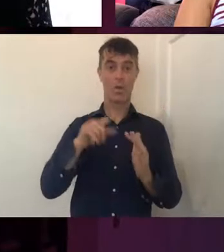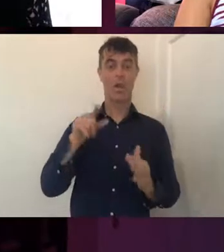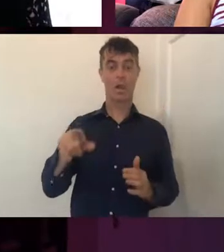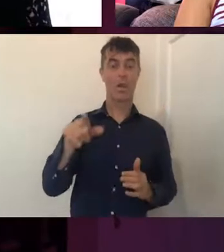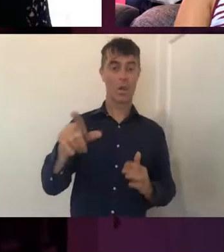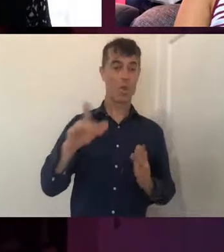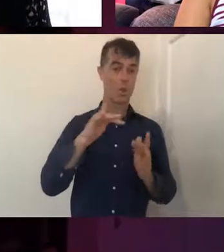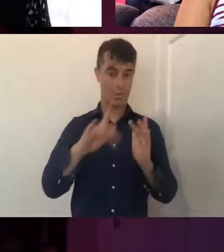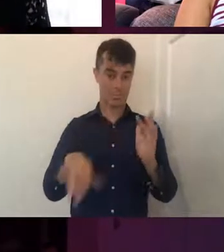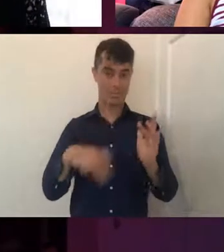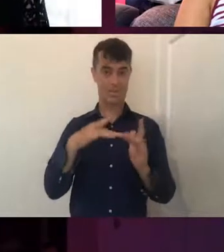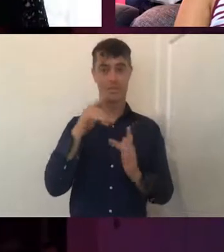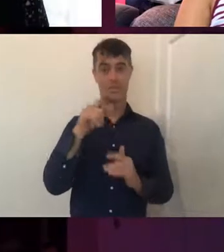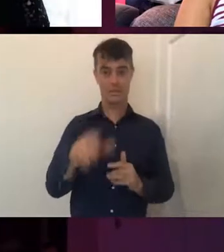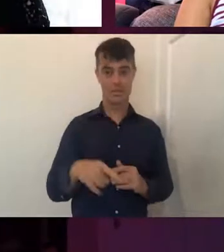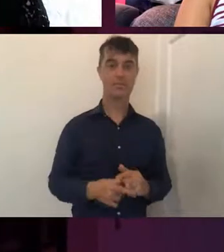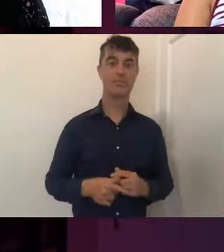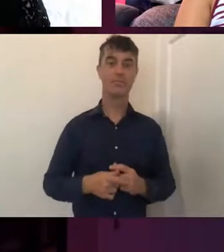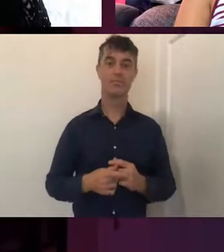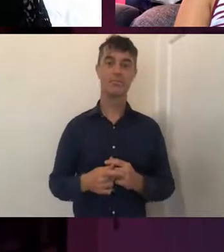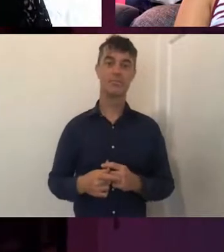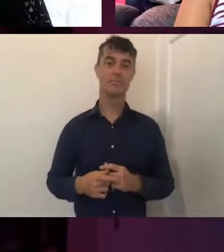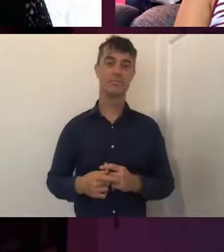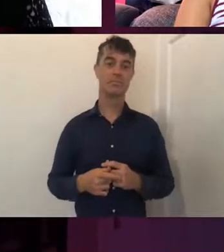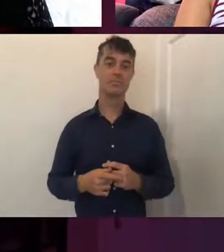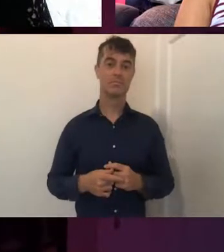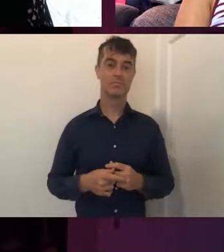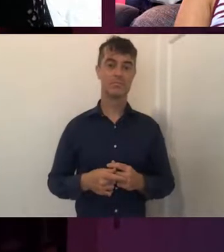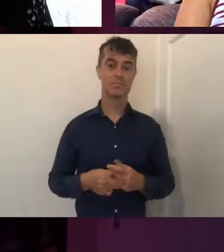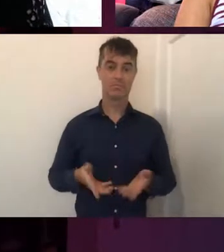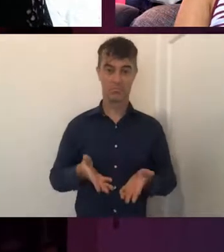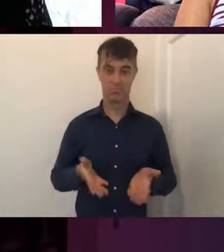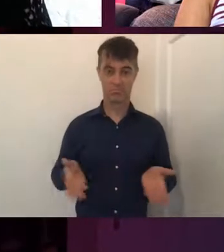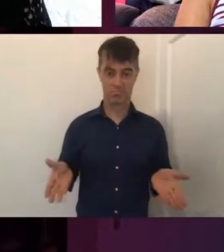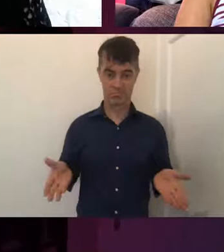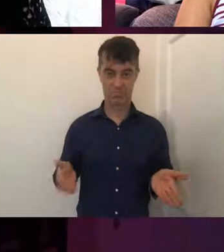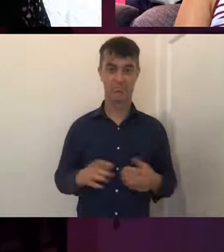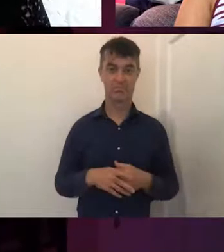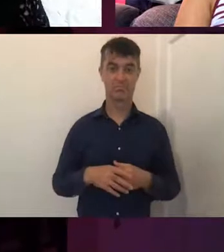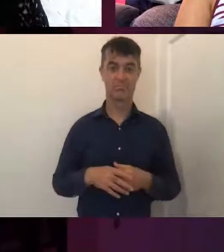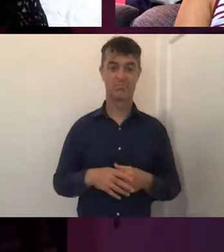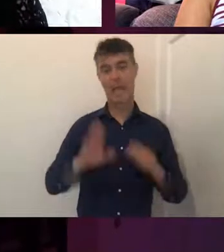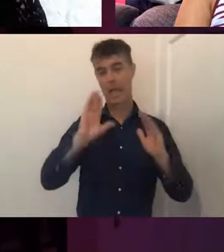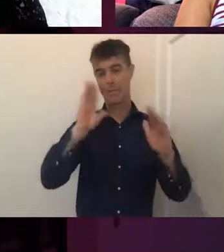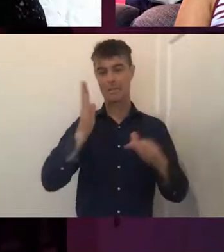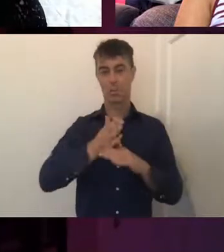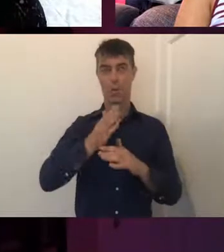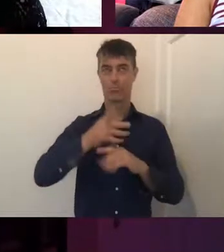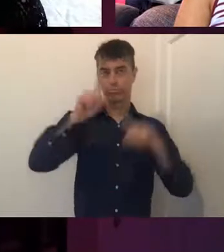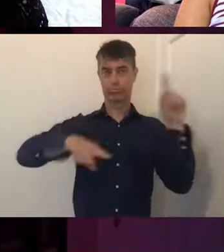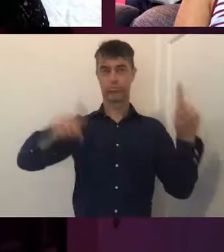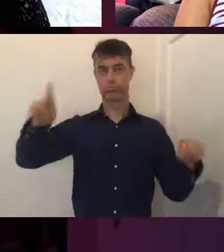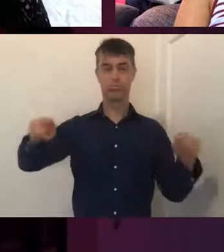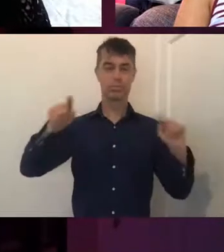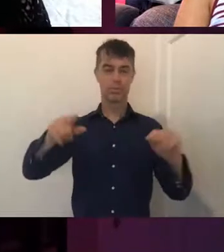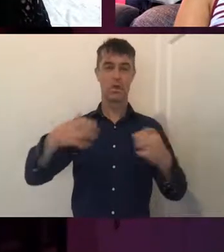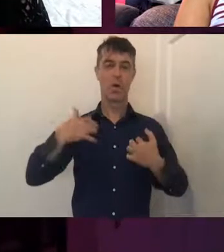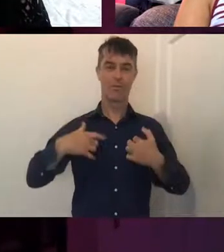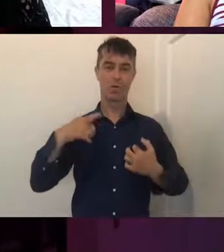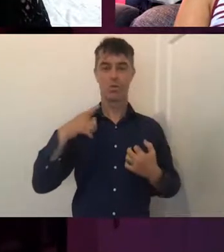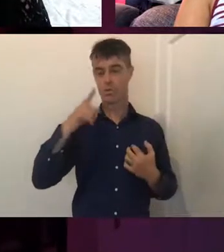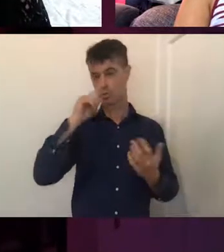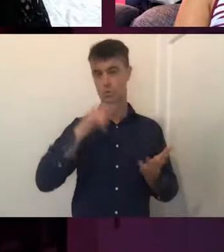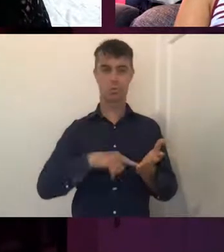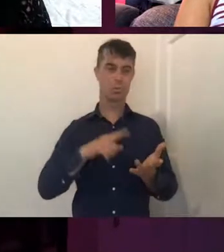website, NicoleMonks.com. You can find a whole range of amazing work there. And we look forward to you be able